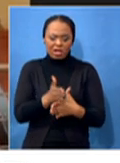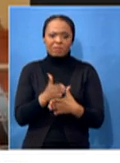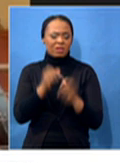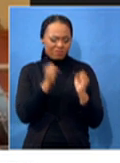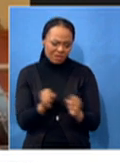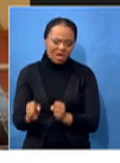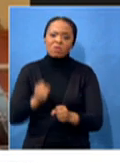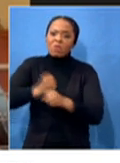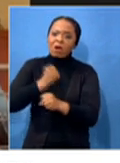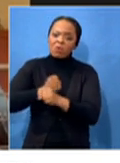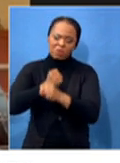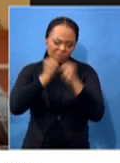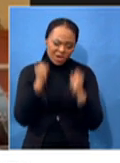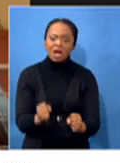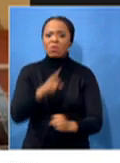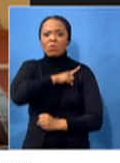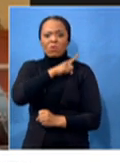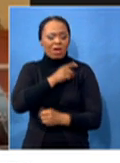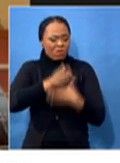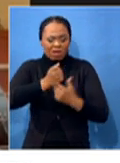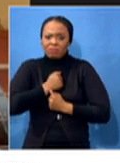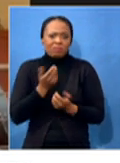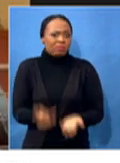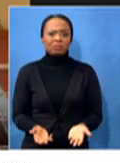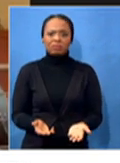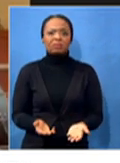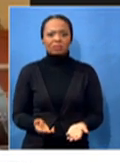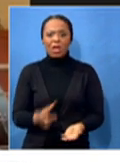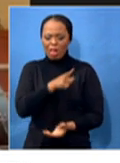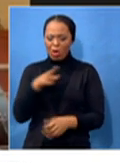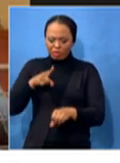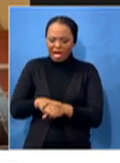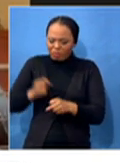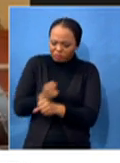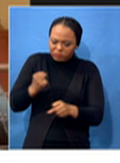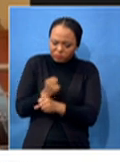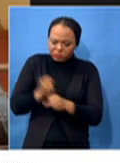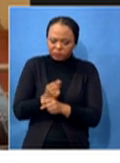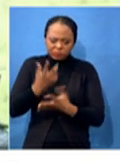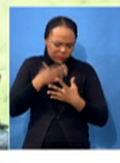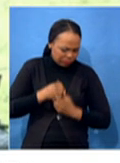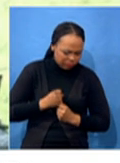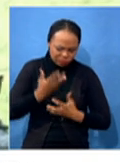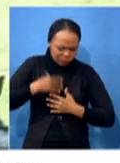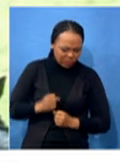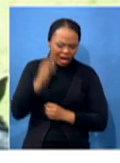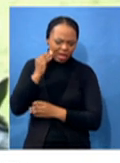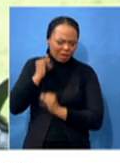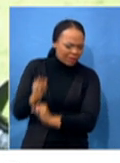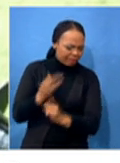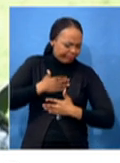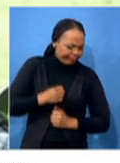period of time, certain things you don't even have to associate yourself with. just wrap them off and walk away from them.